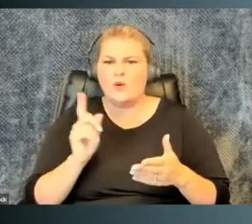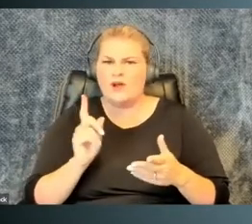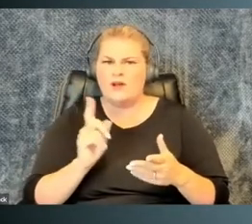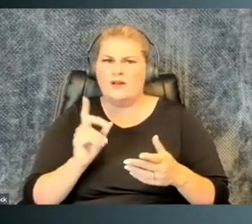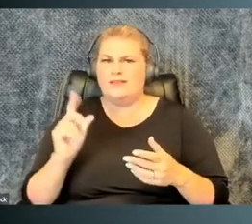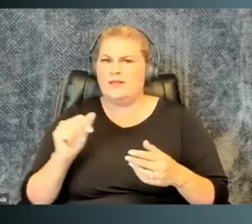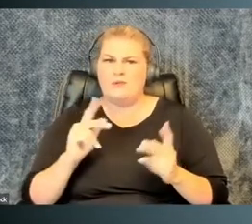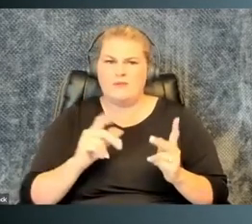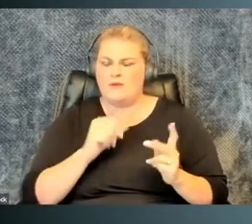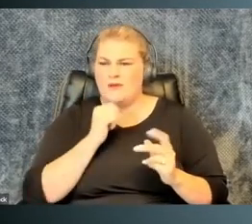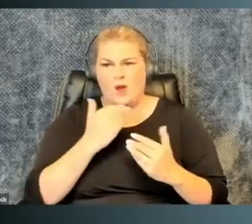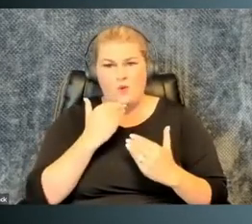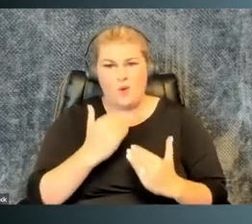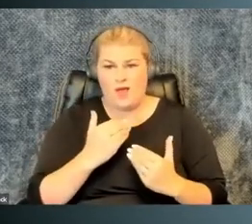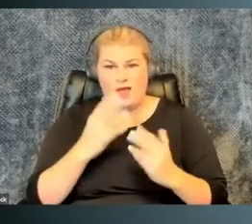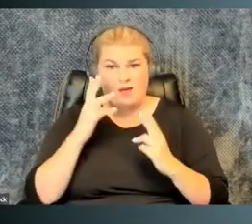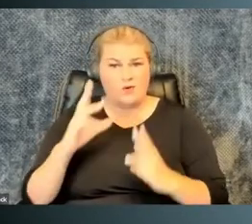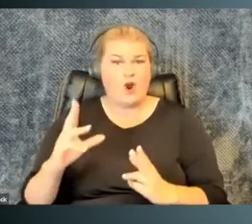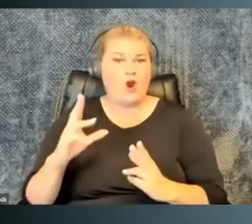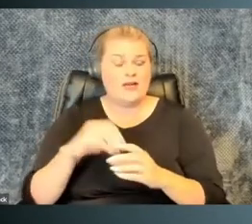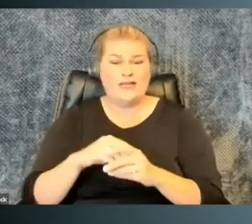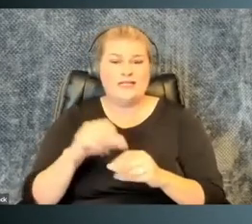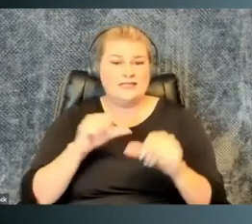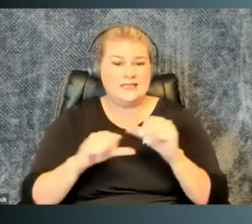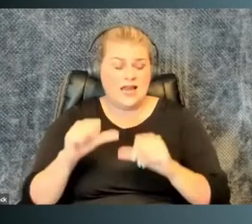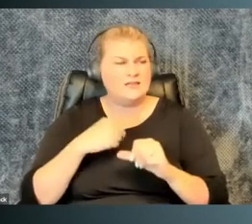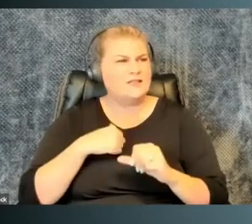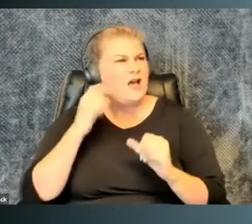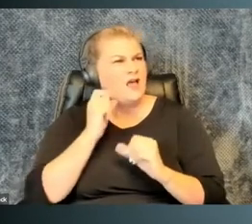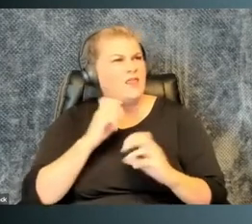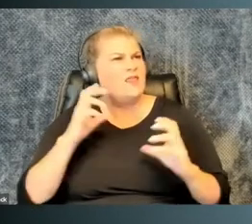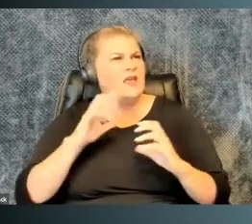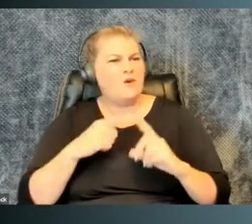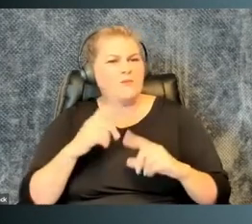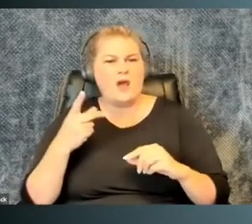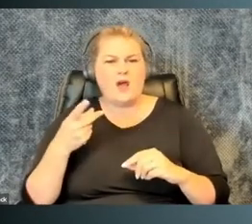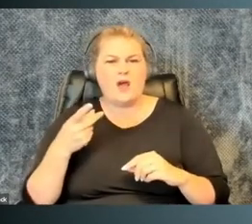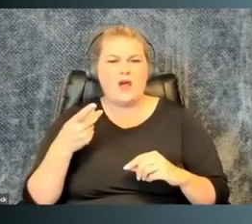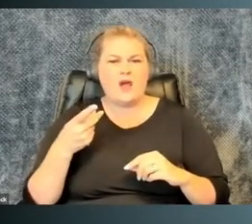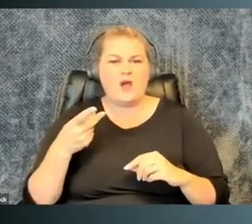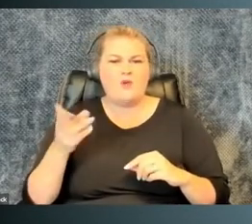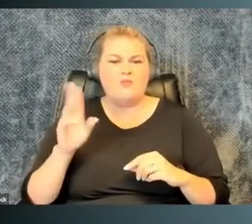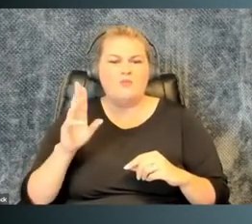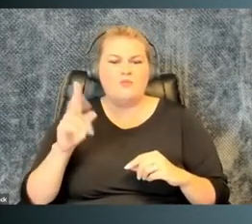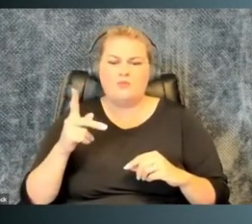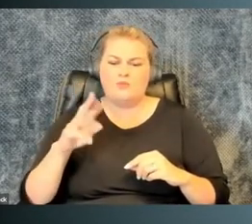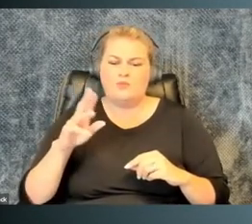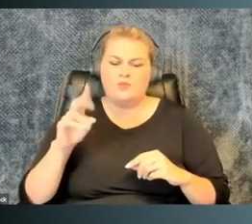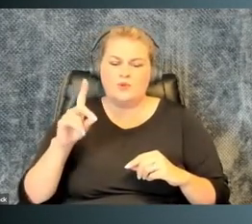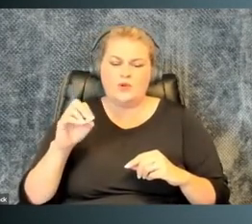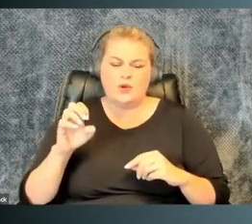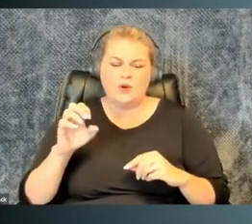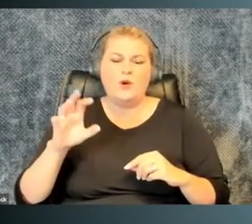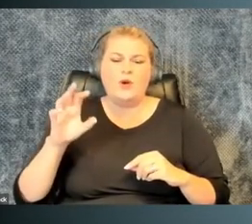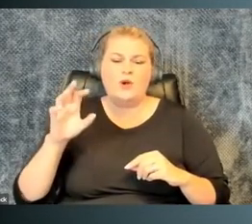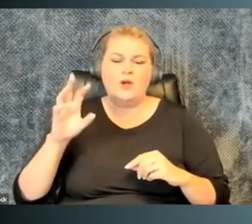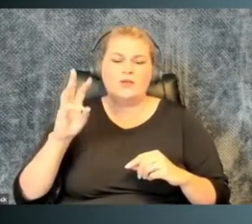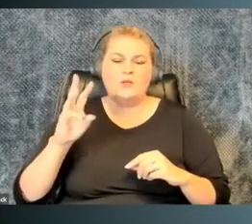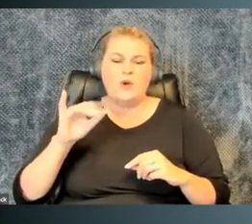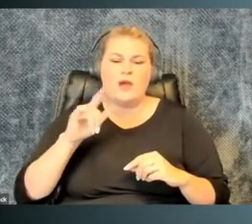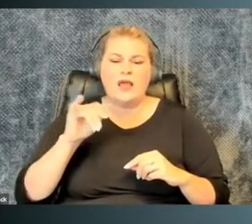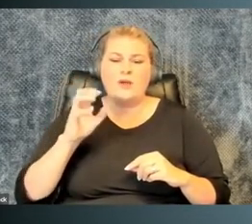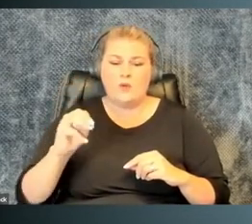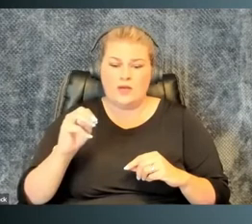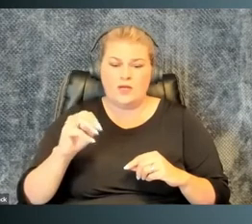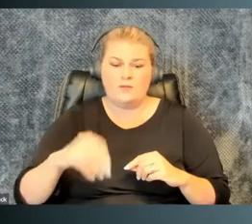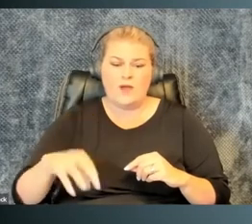allowing critique where disabled people are not well-regarded within science. I think of the way in which Purdue's Rua Williams,